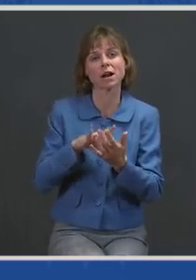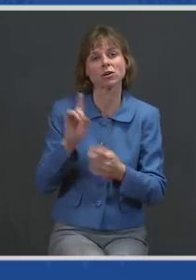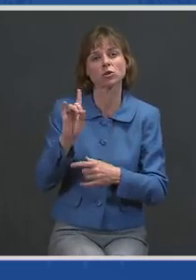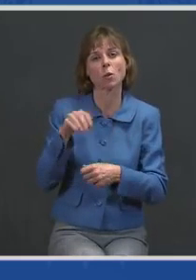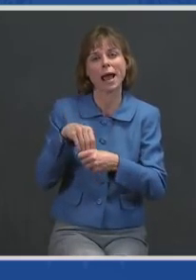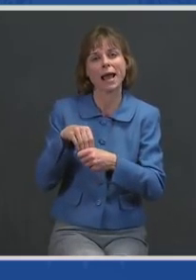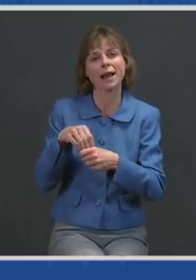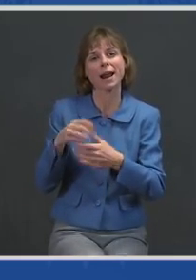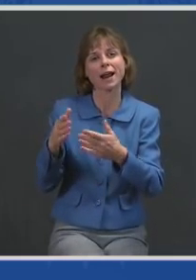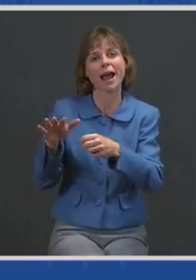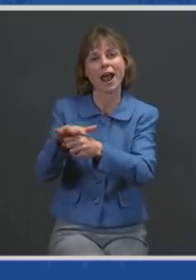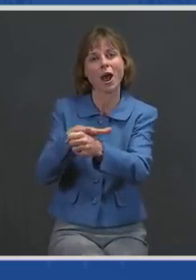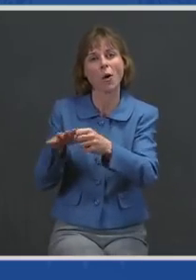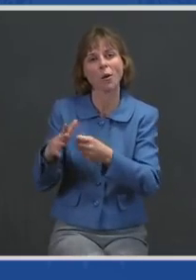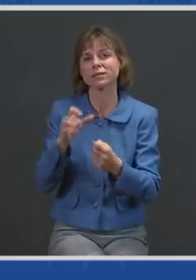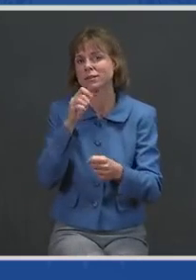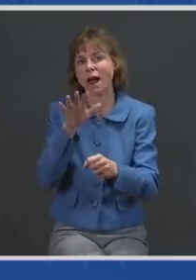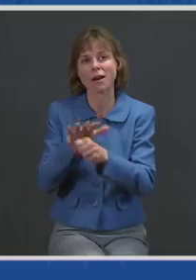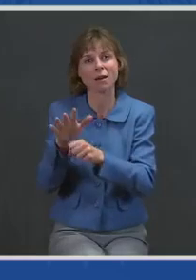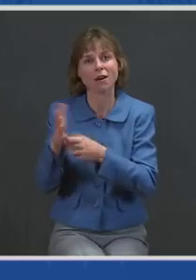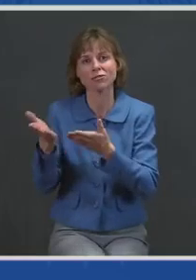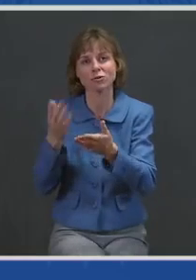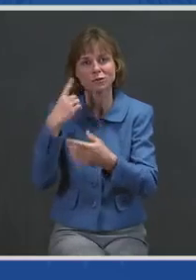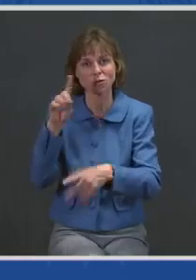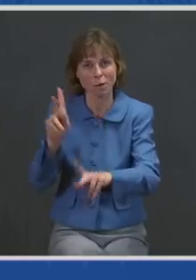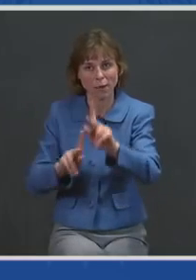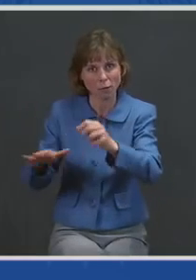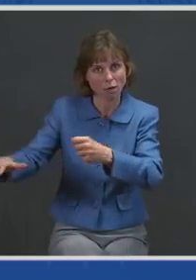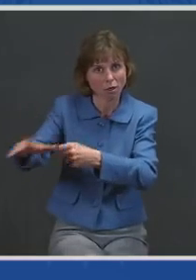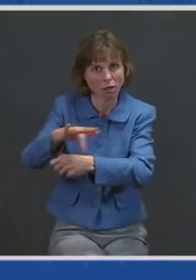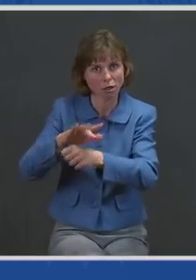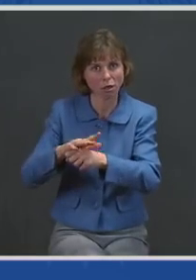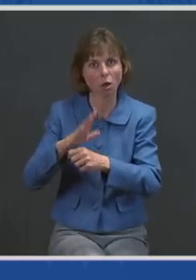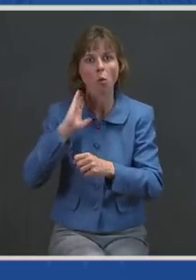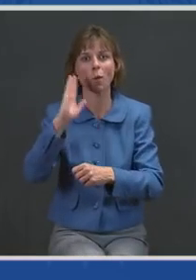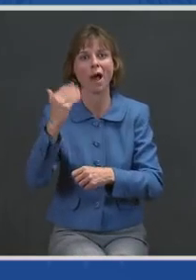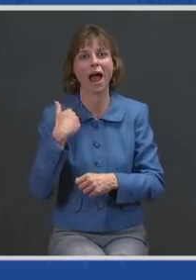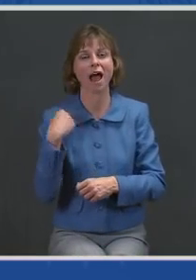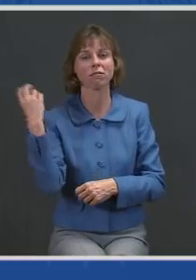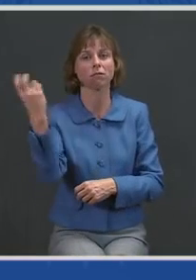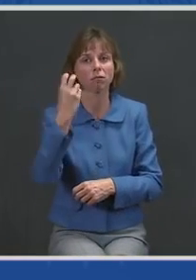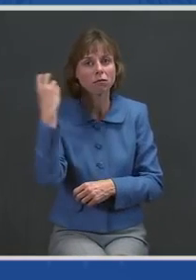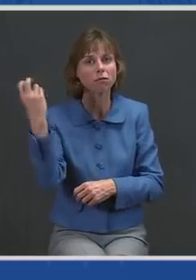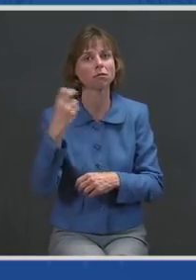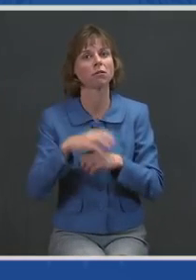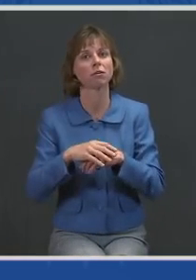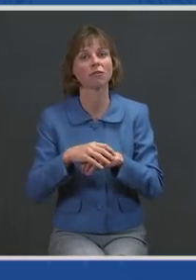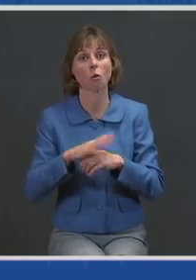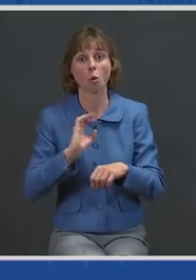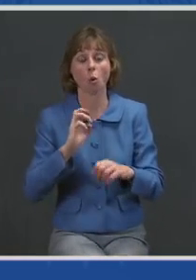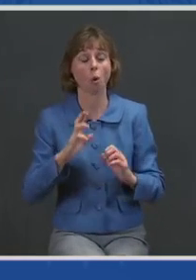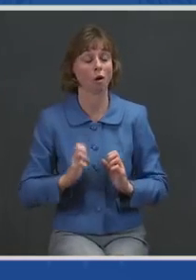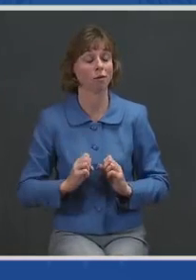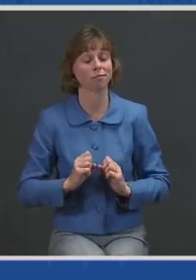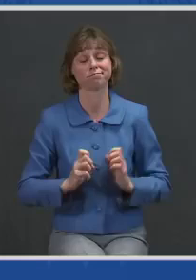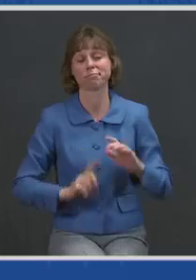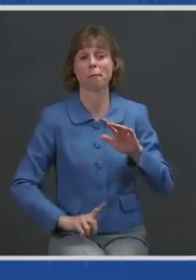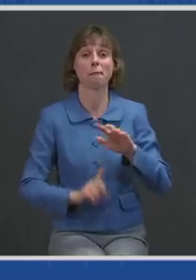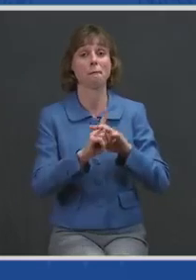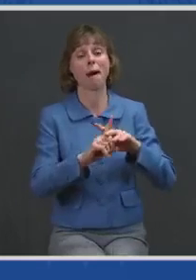And we've been deploying and we will deploy more mobile vehicles and pop-up clinics to meet you where you live, so those who are